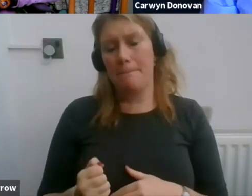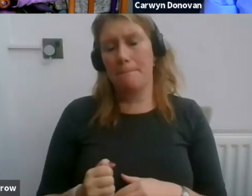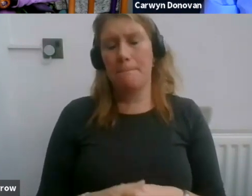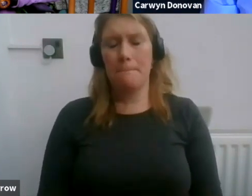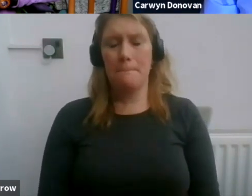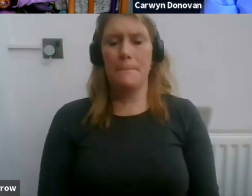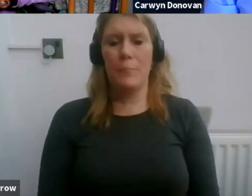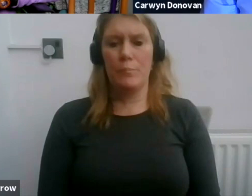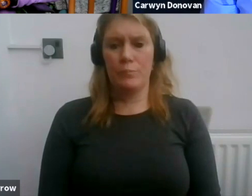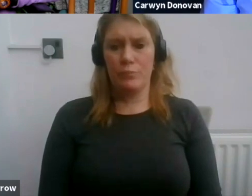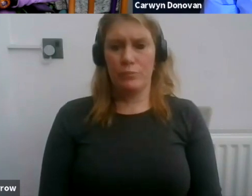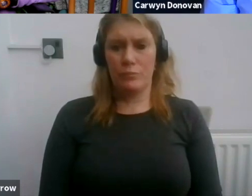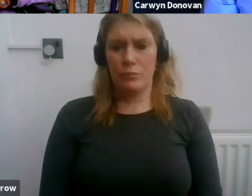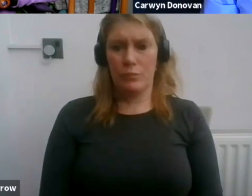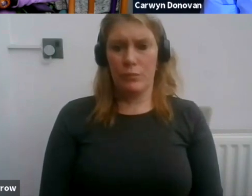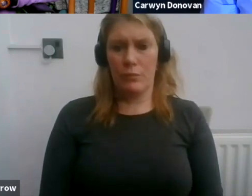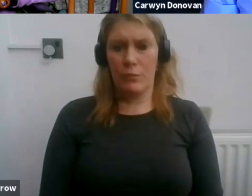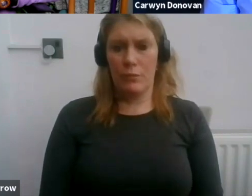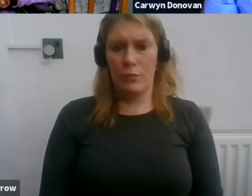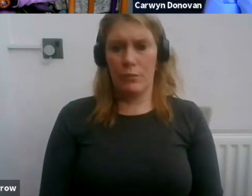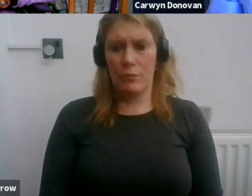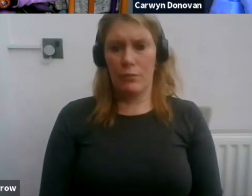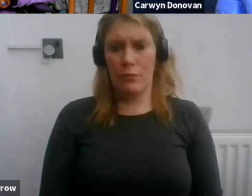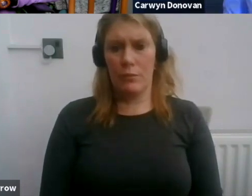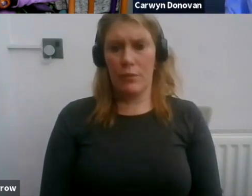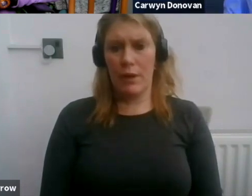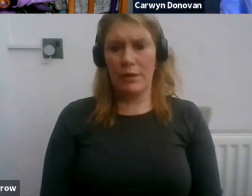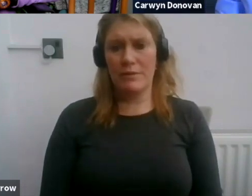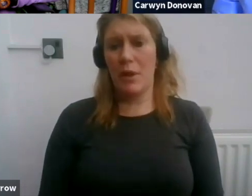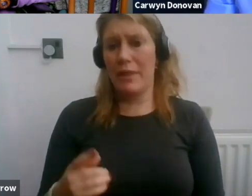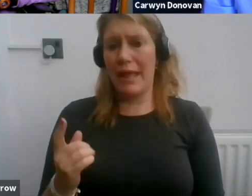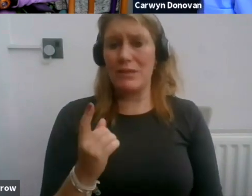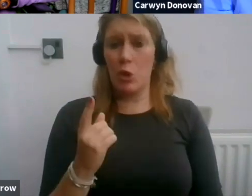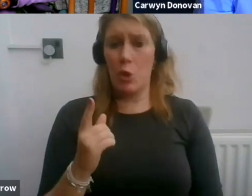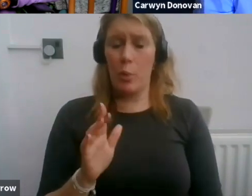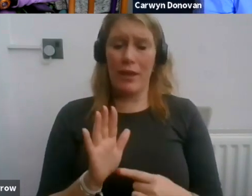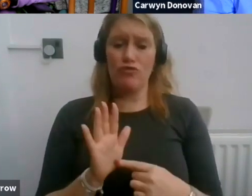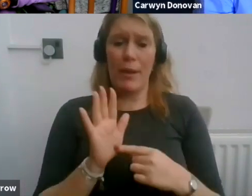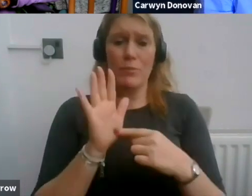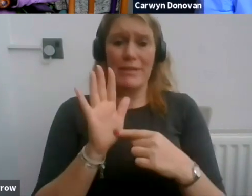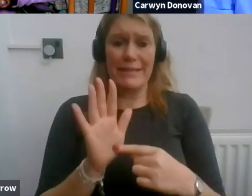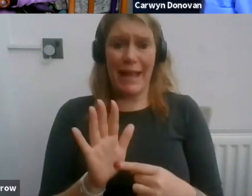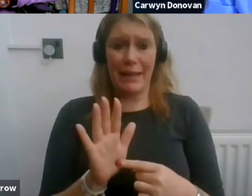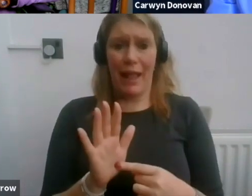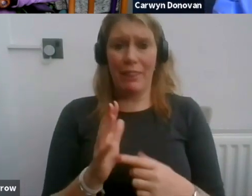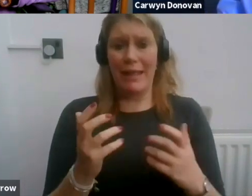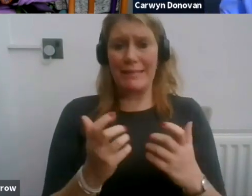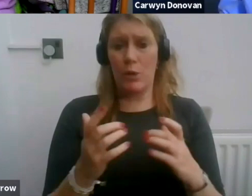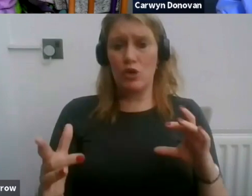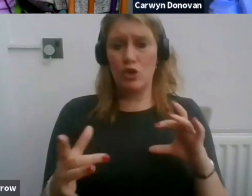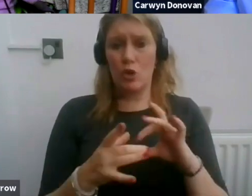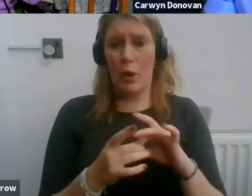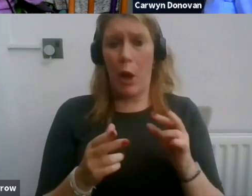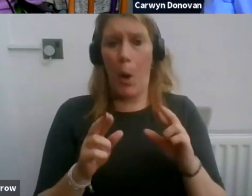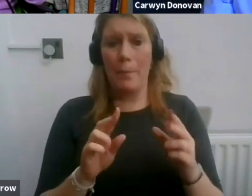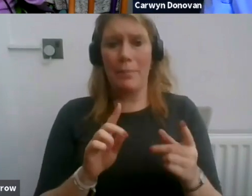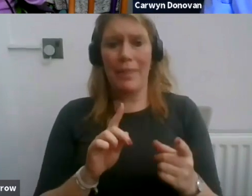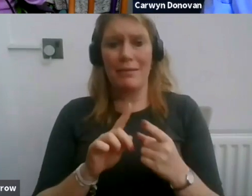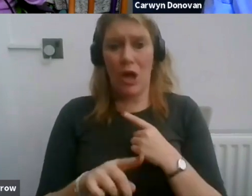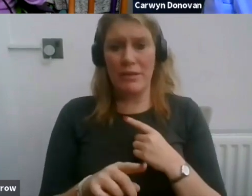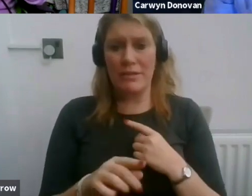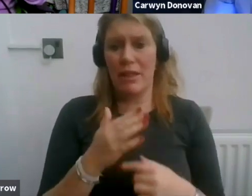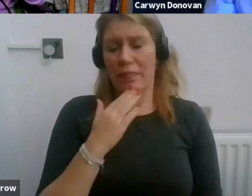who we are. That's who we represent. And that's how to join. So I hope that answers you. Yes,